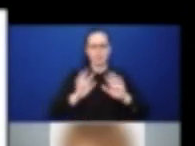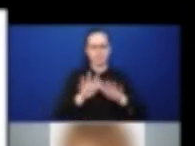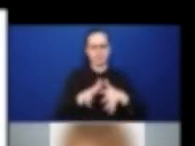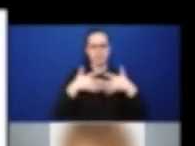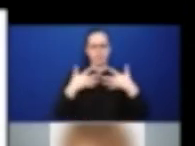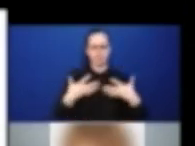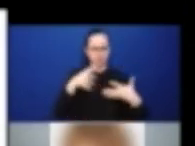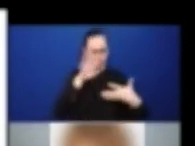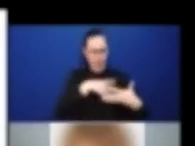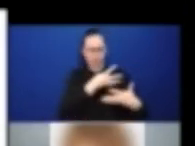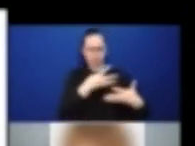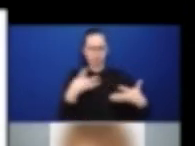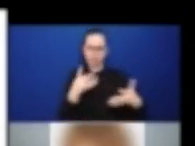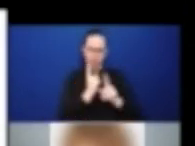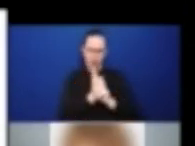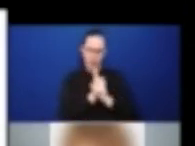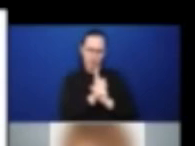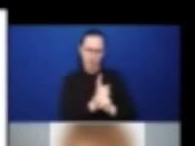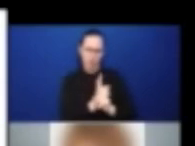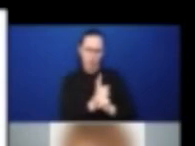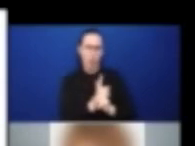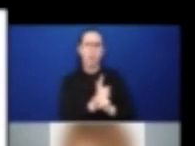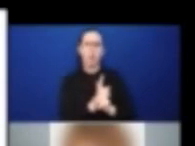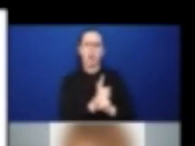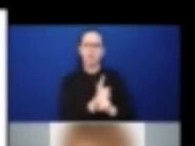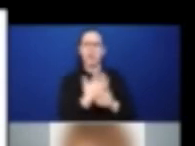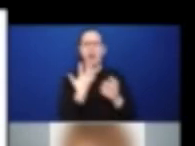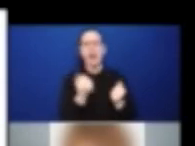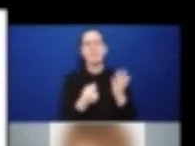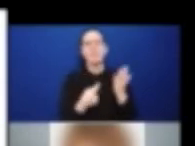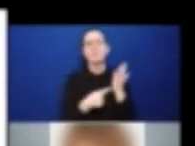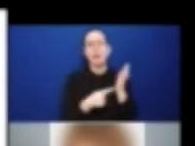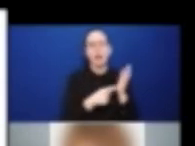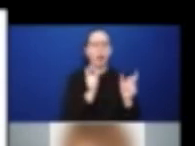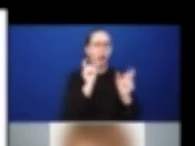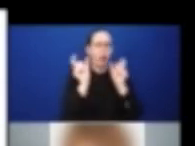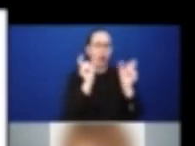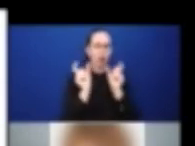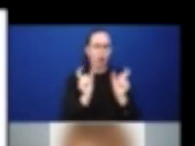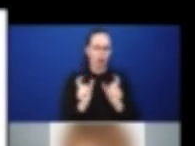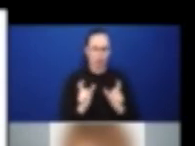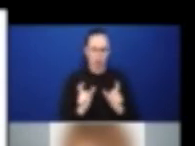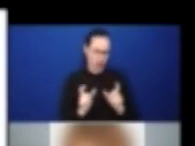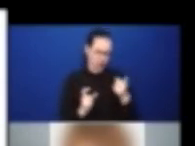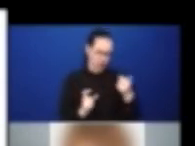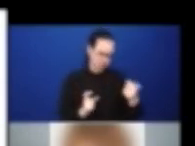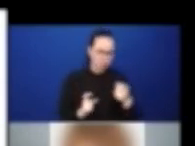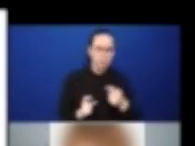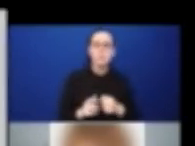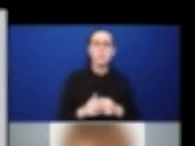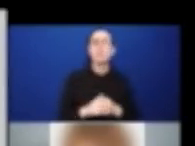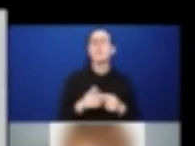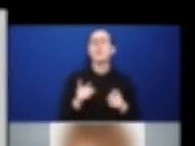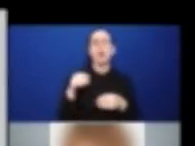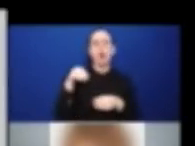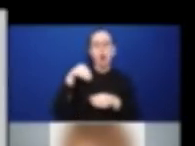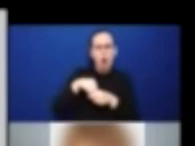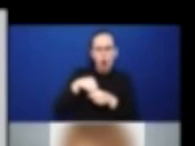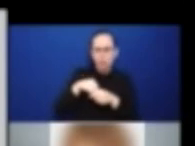And we also created a COVID-19 model and we also created a content analysis doing a close read of those policies.